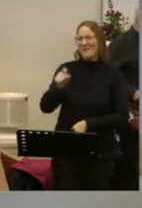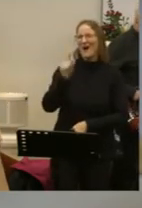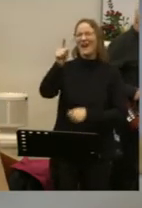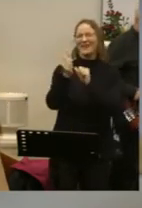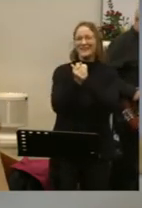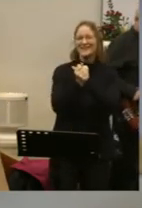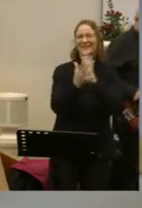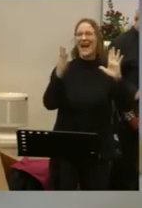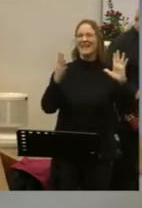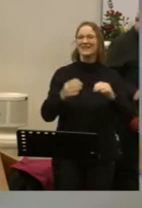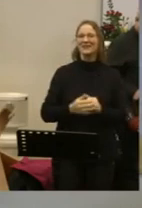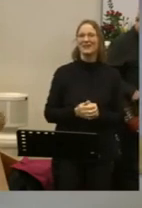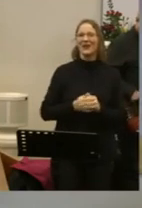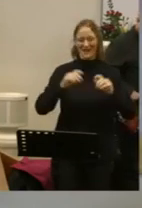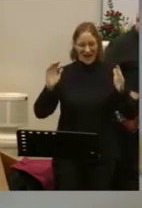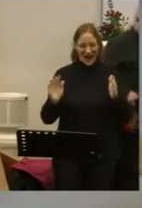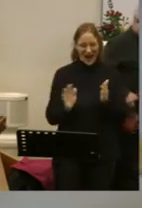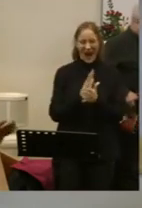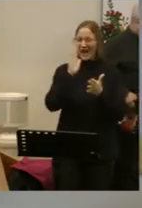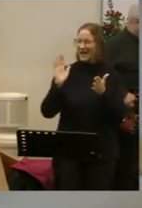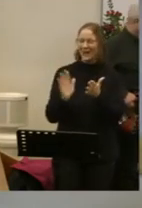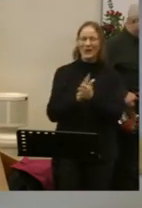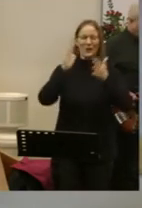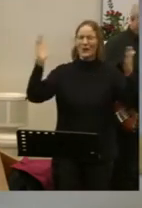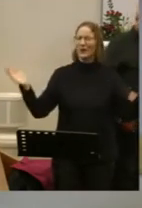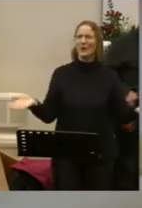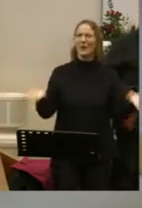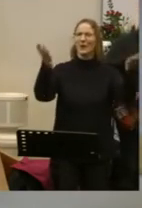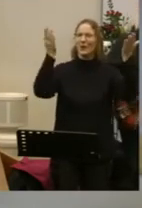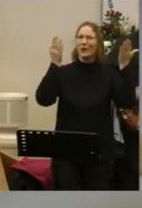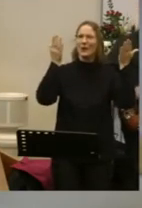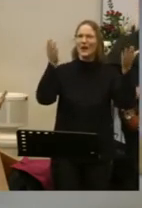praise the one who set me free Hallelujah,